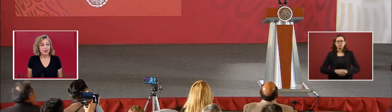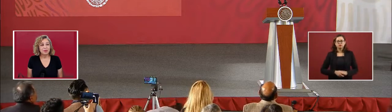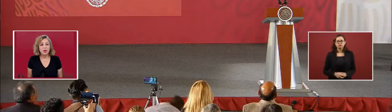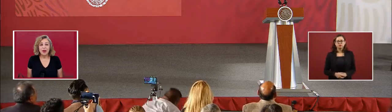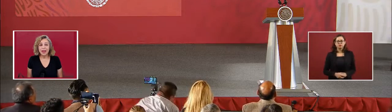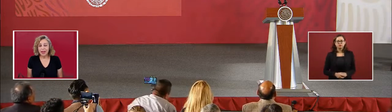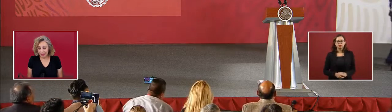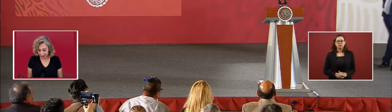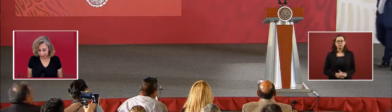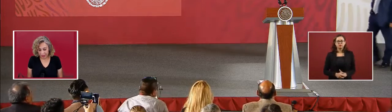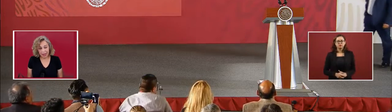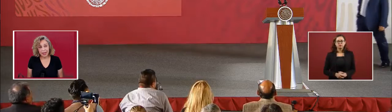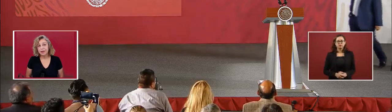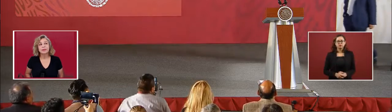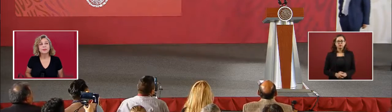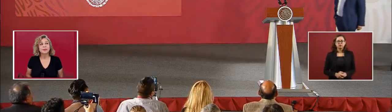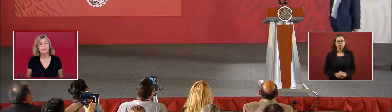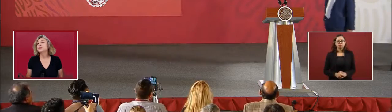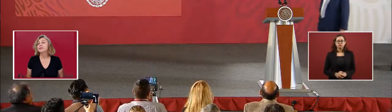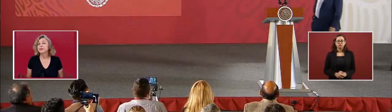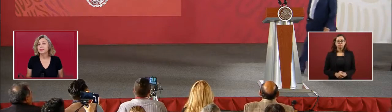Good morning everybody.